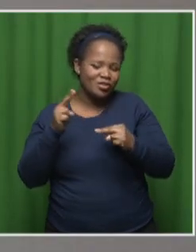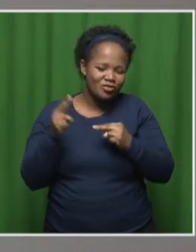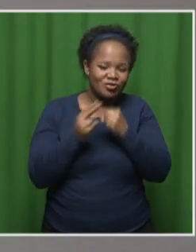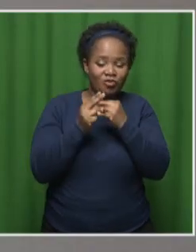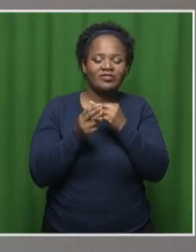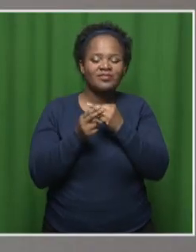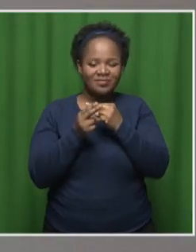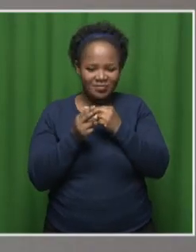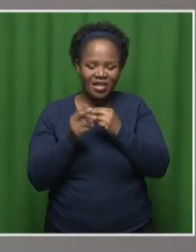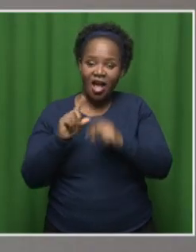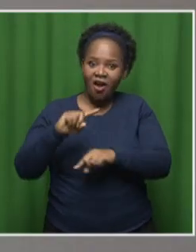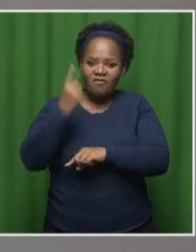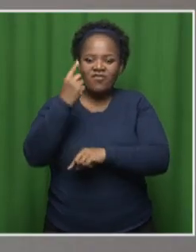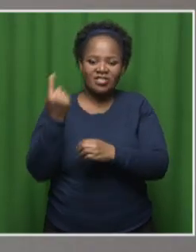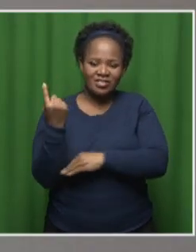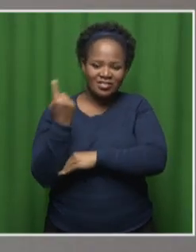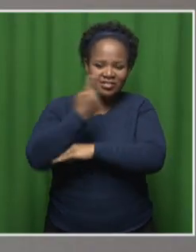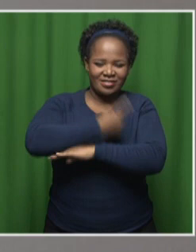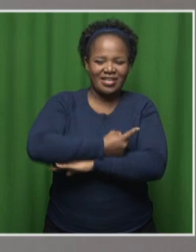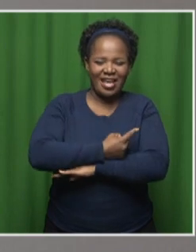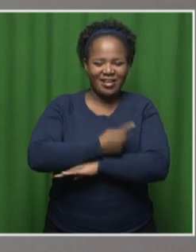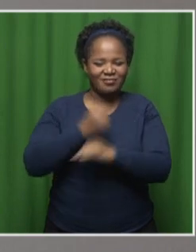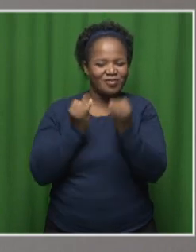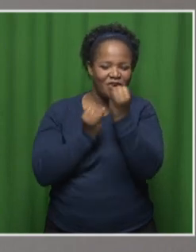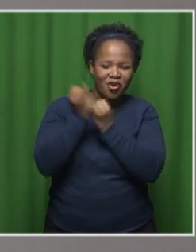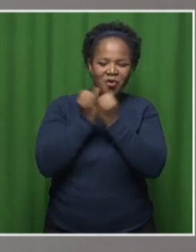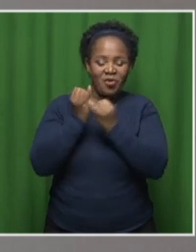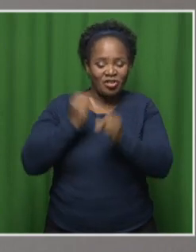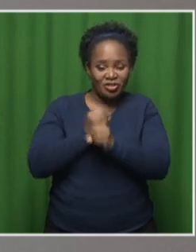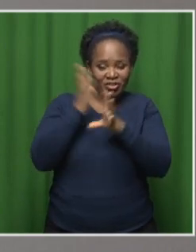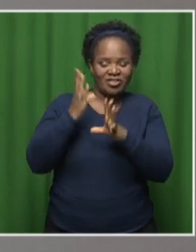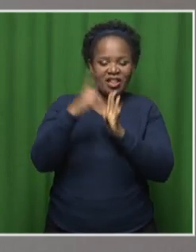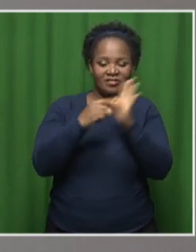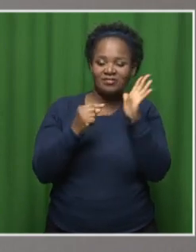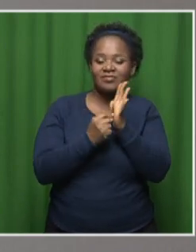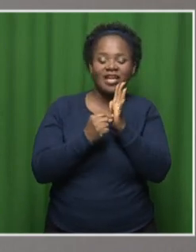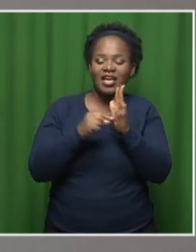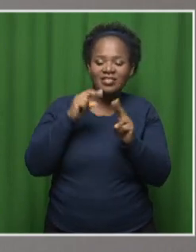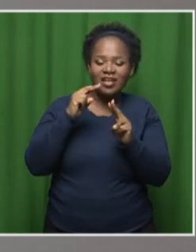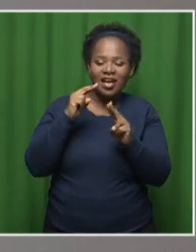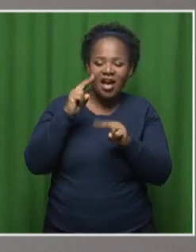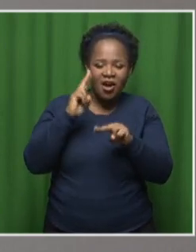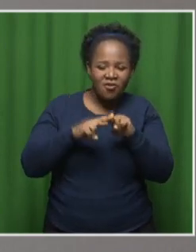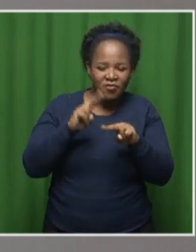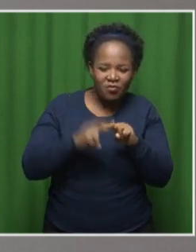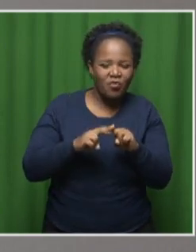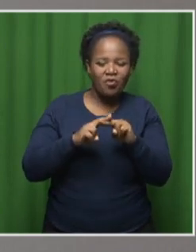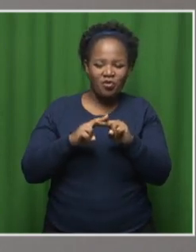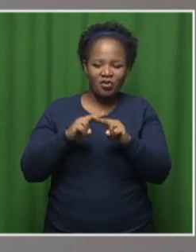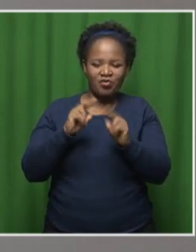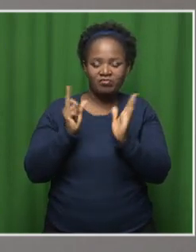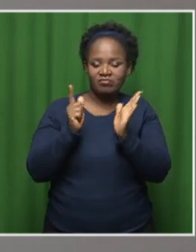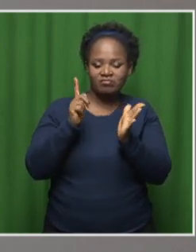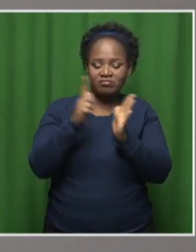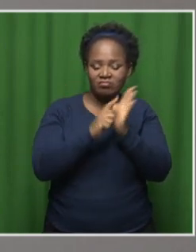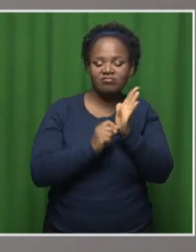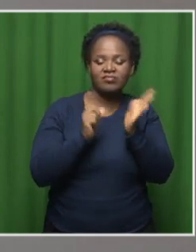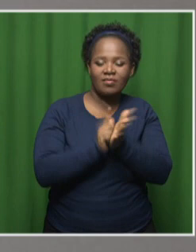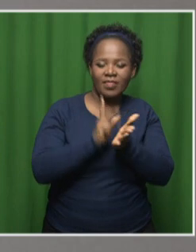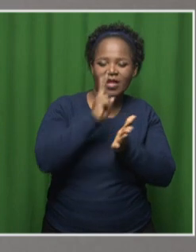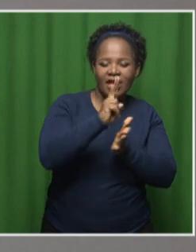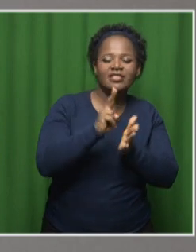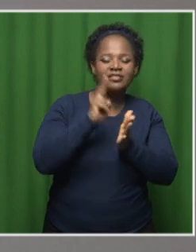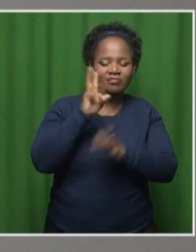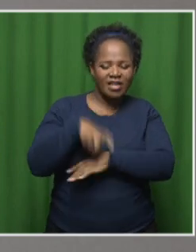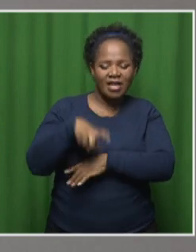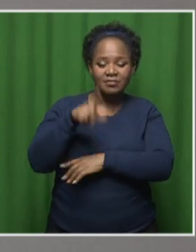Like the first day of the competition actually started on the 18th of February, when we went to the convention center in Cape Town,